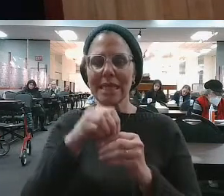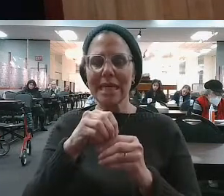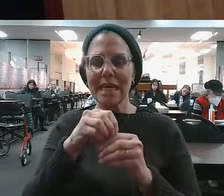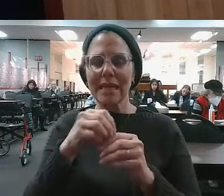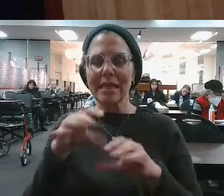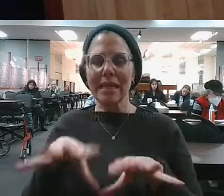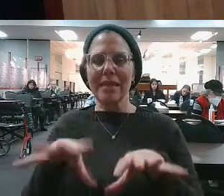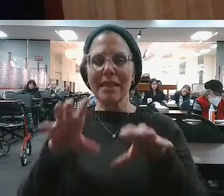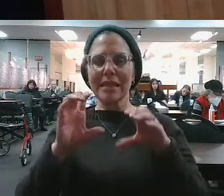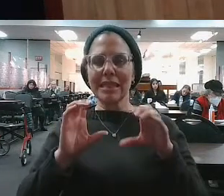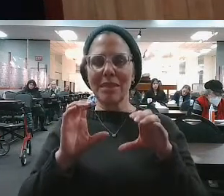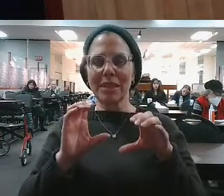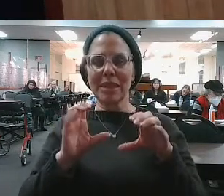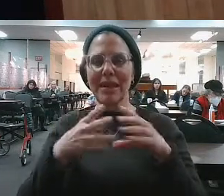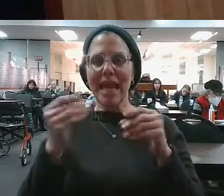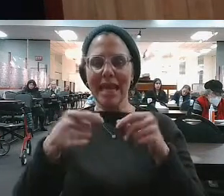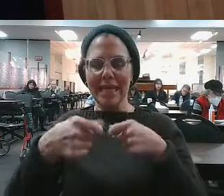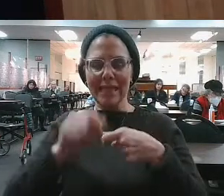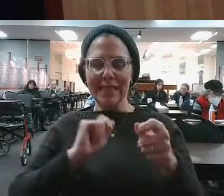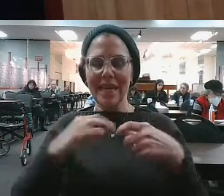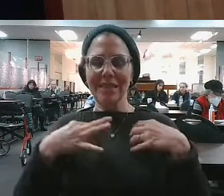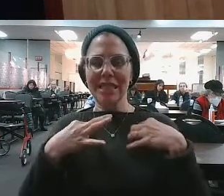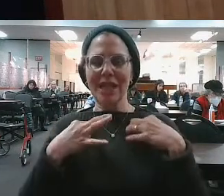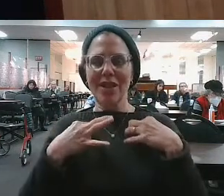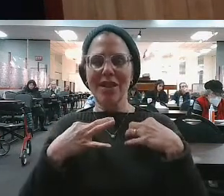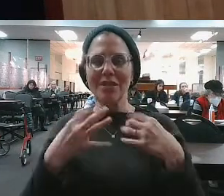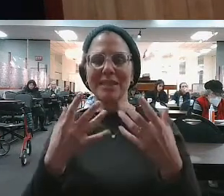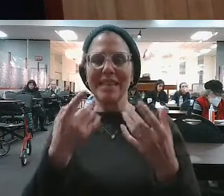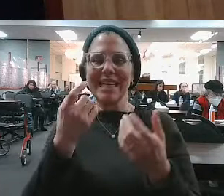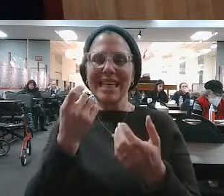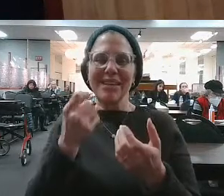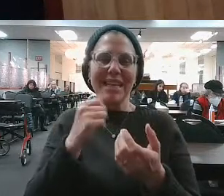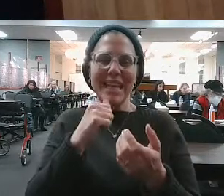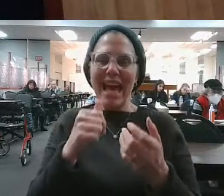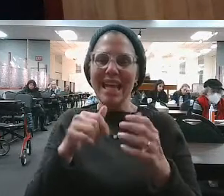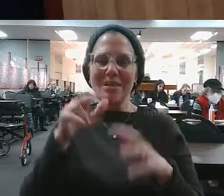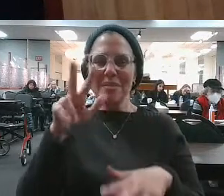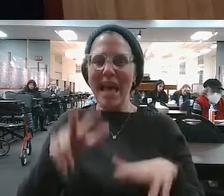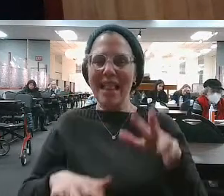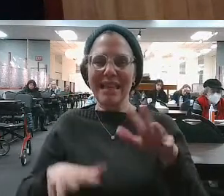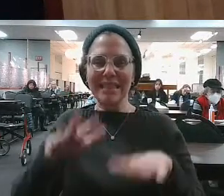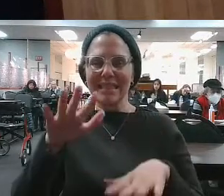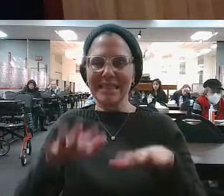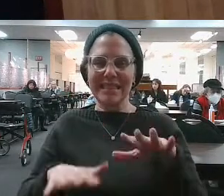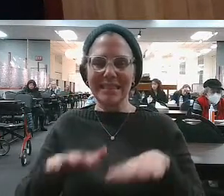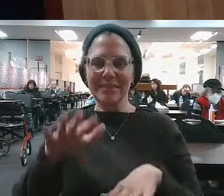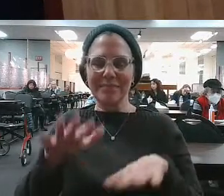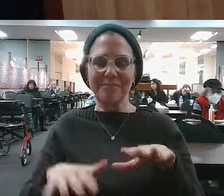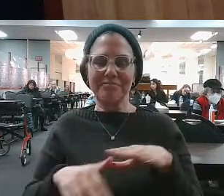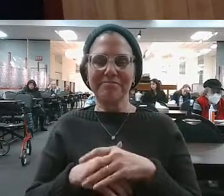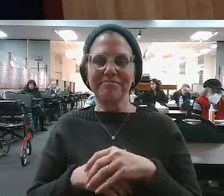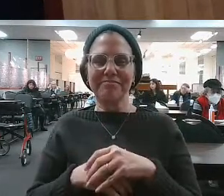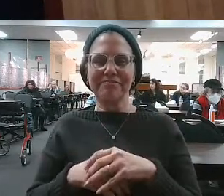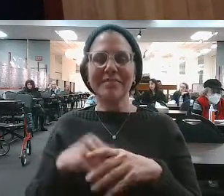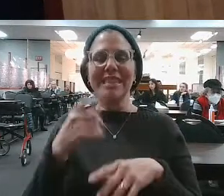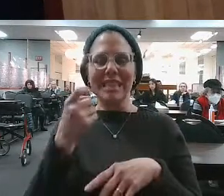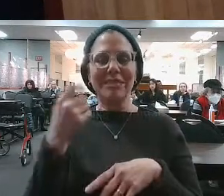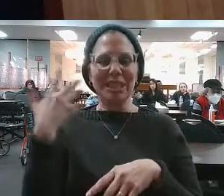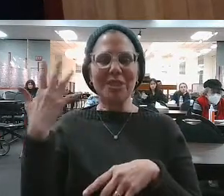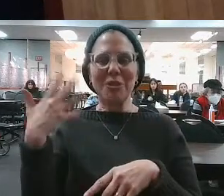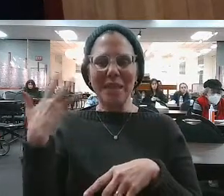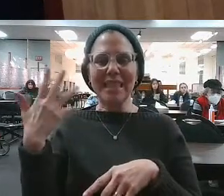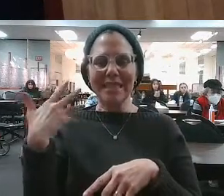unnecessarily. Someone who today we would just say is unfortunately unbalanced. Unbalanced. Potentially, actually